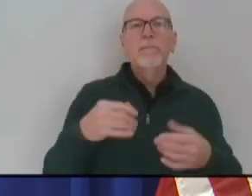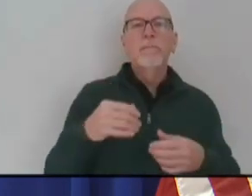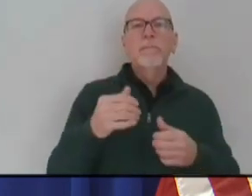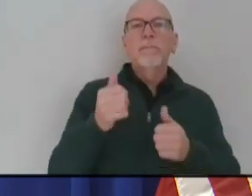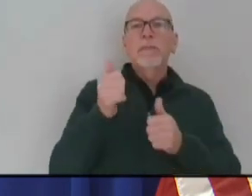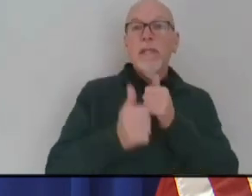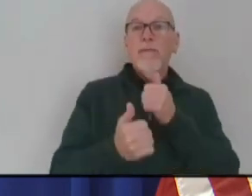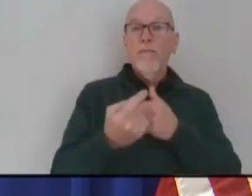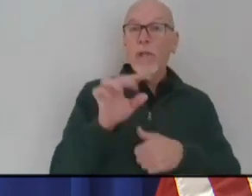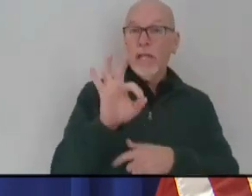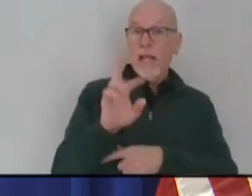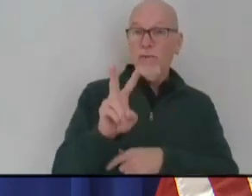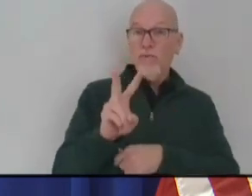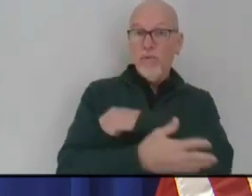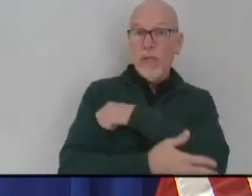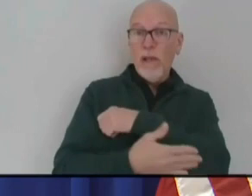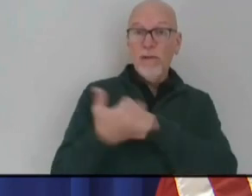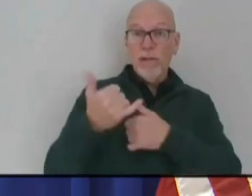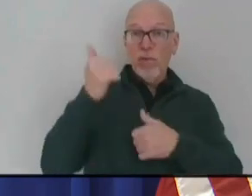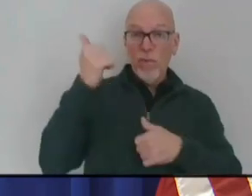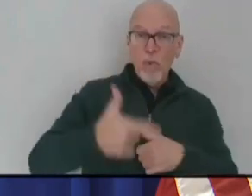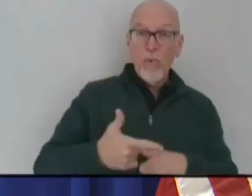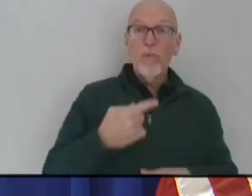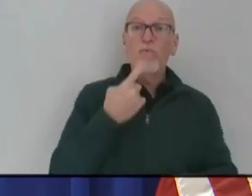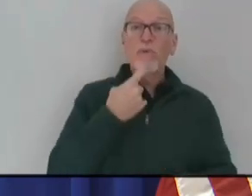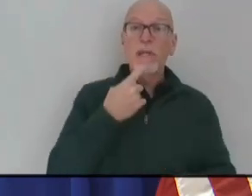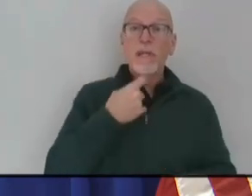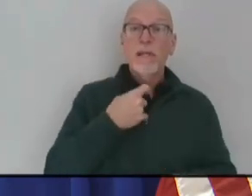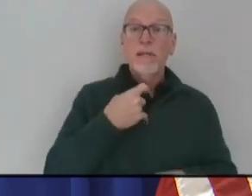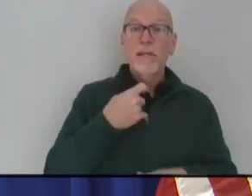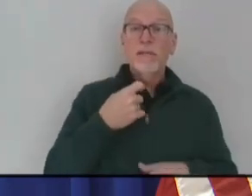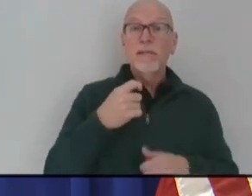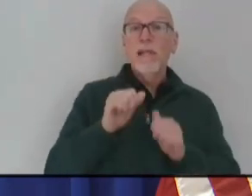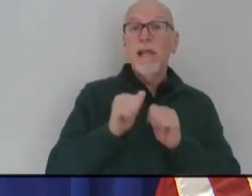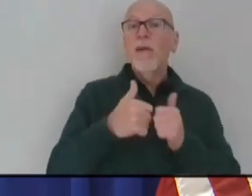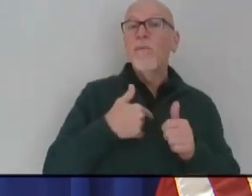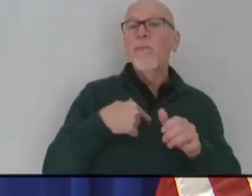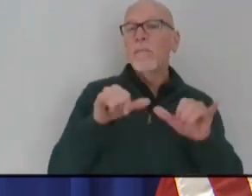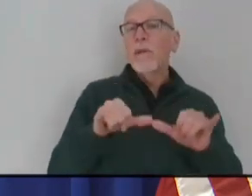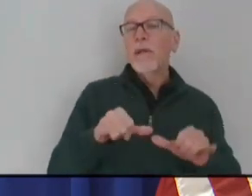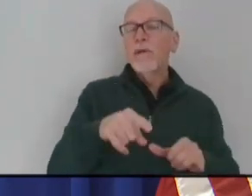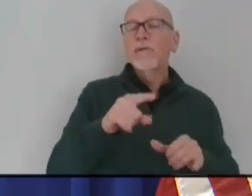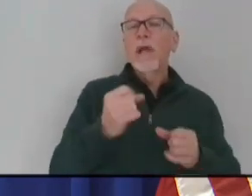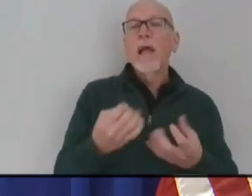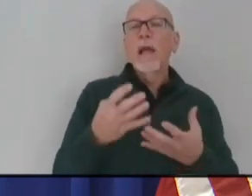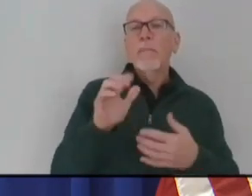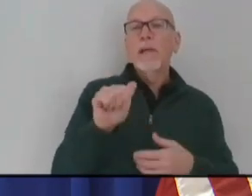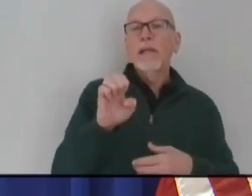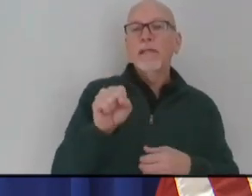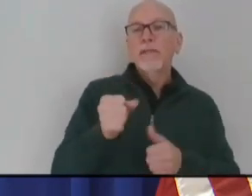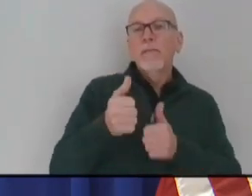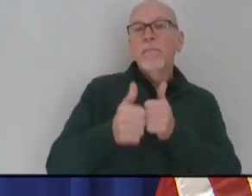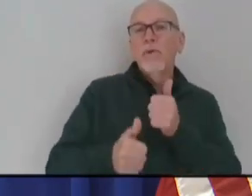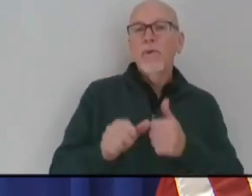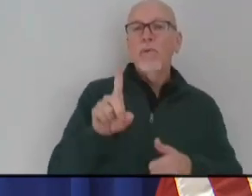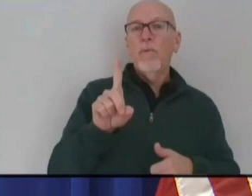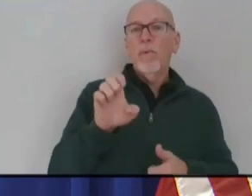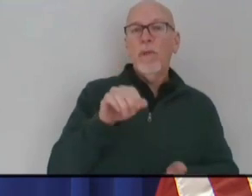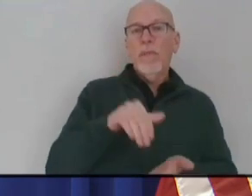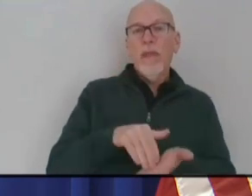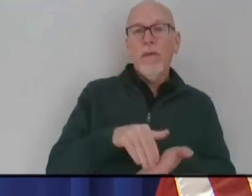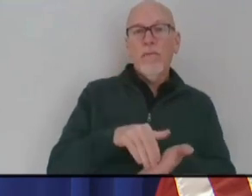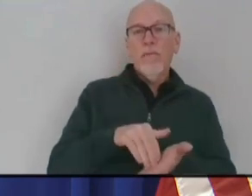one of our 92 counties is red in terms of one of the ways we measure this, the number of cases per 100,000 residents.